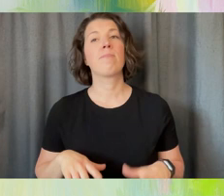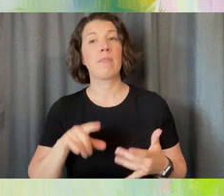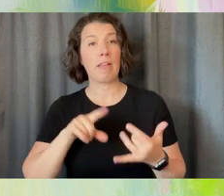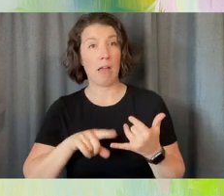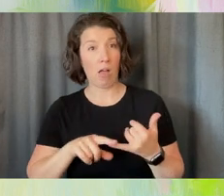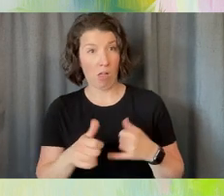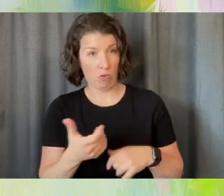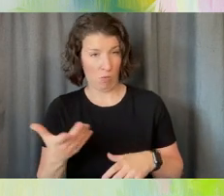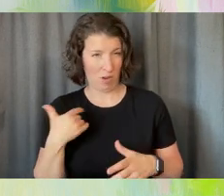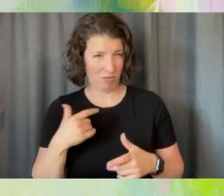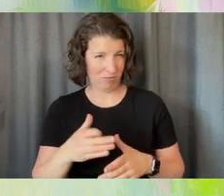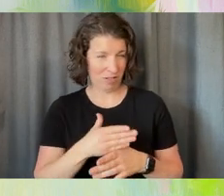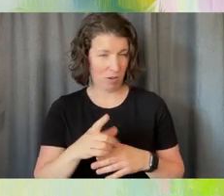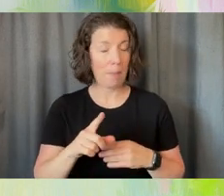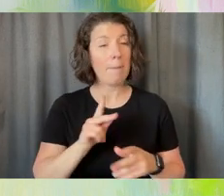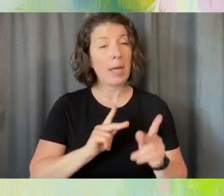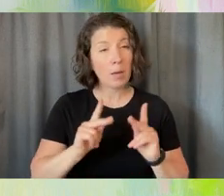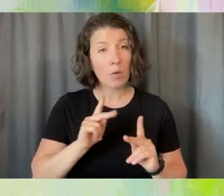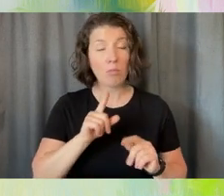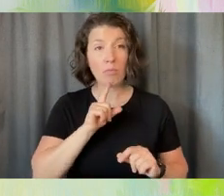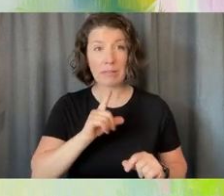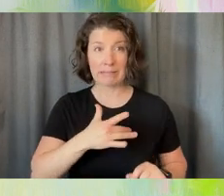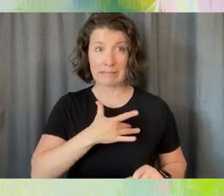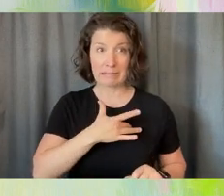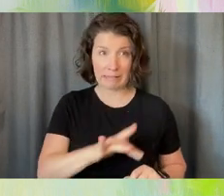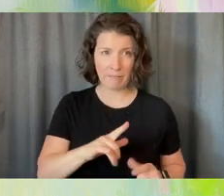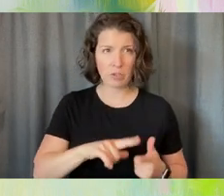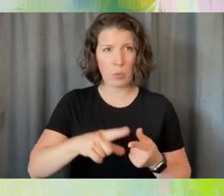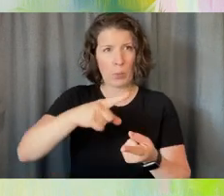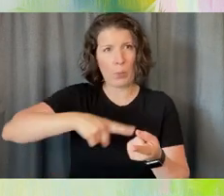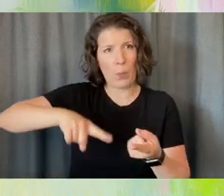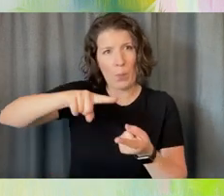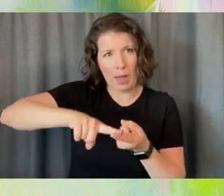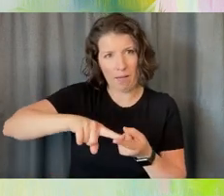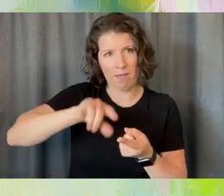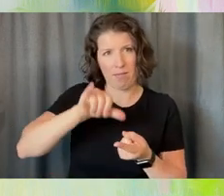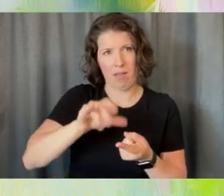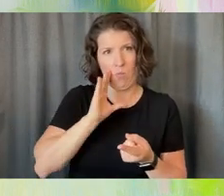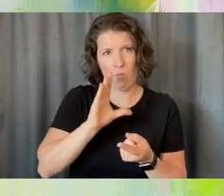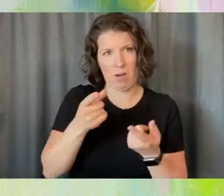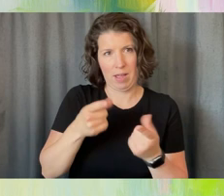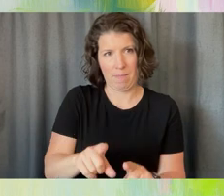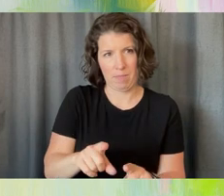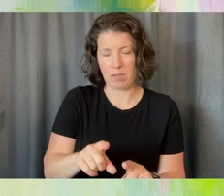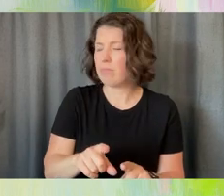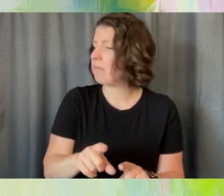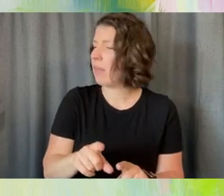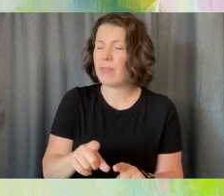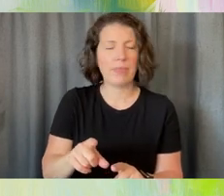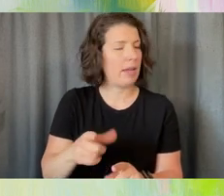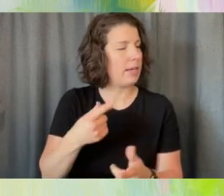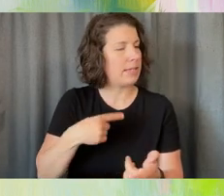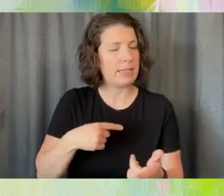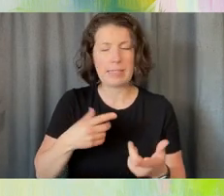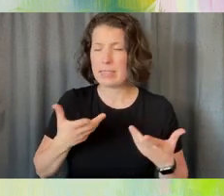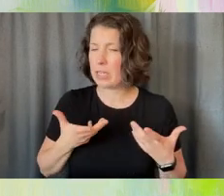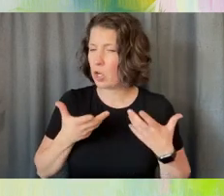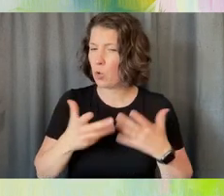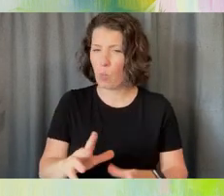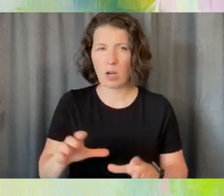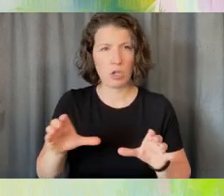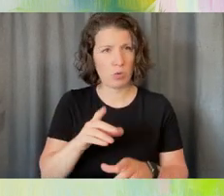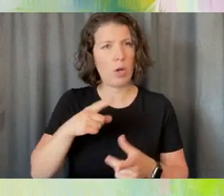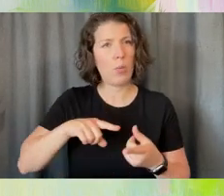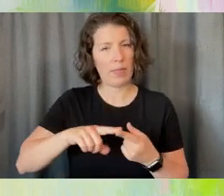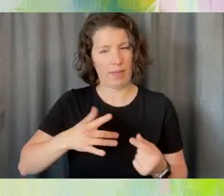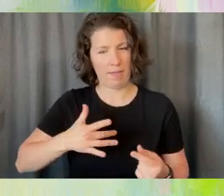is that people were very sensitive to when this would happen. They didn't want to do it when they didn't feel well. They wanted to be asked whether this